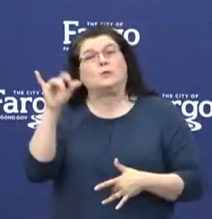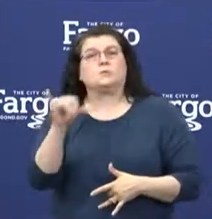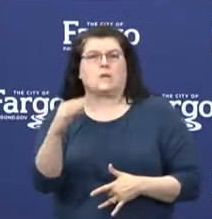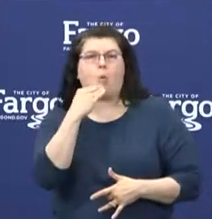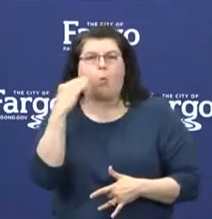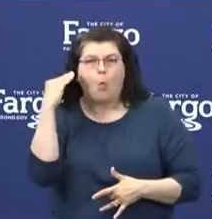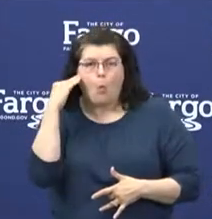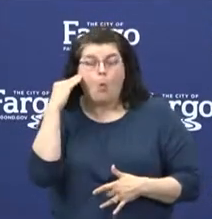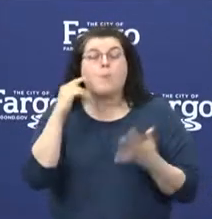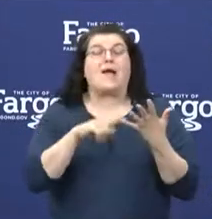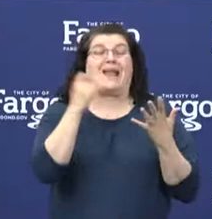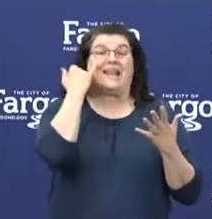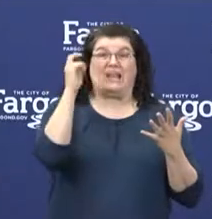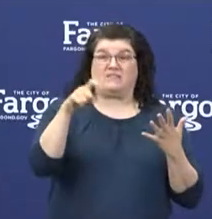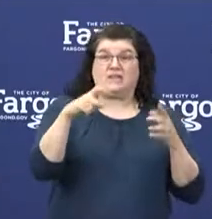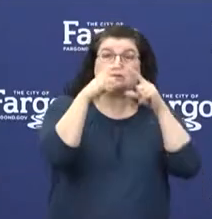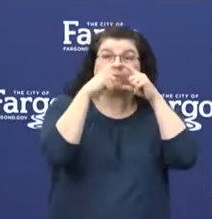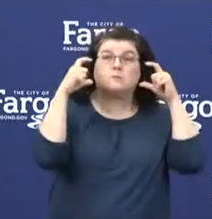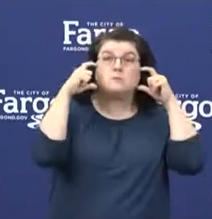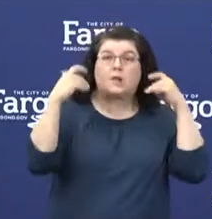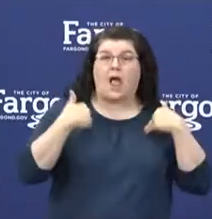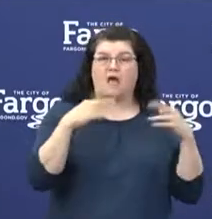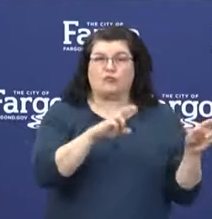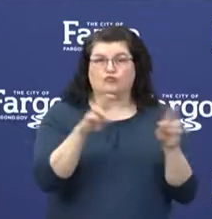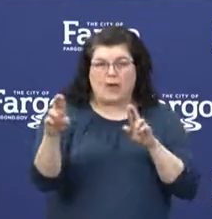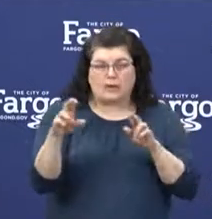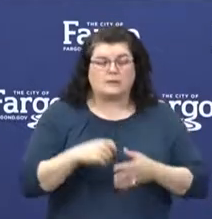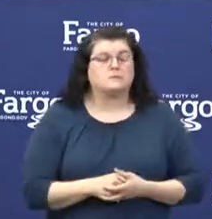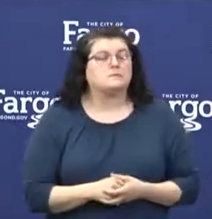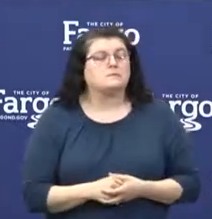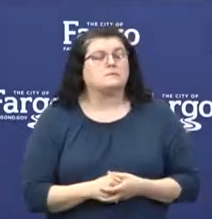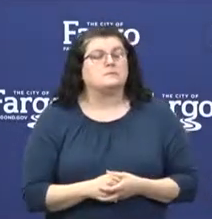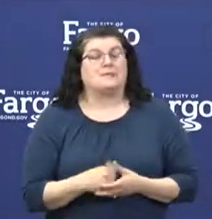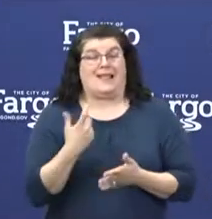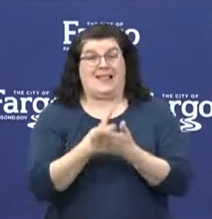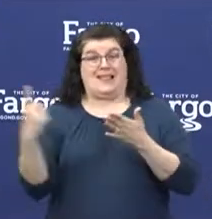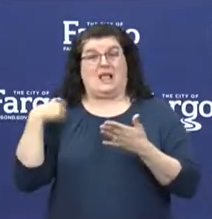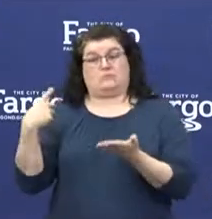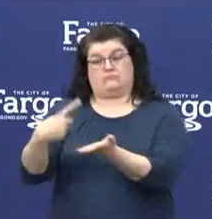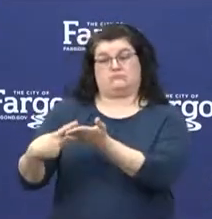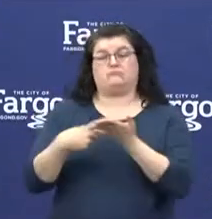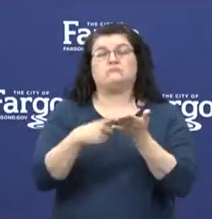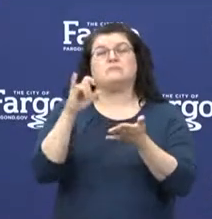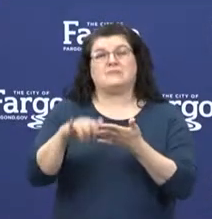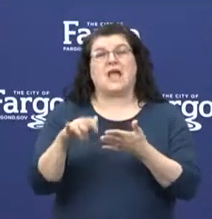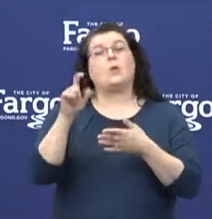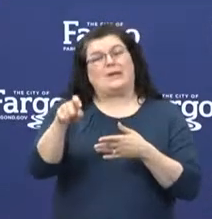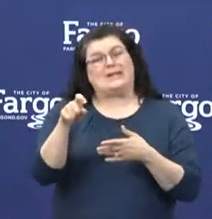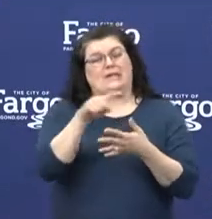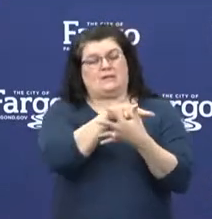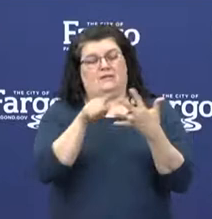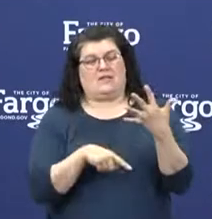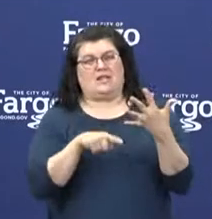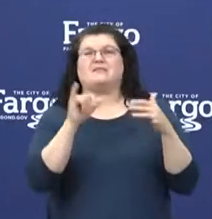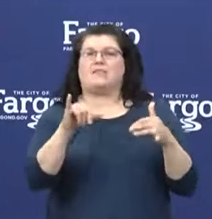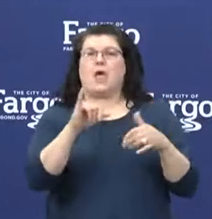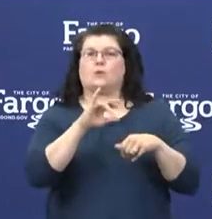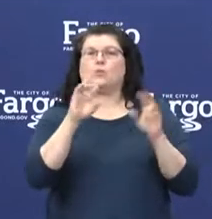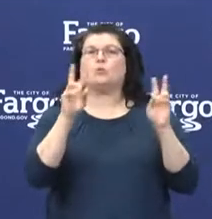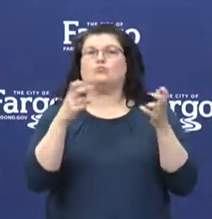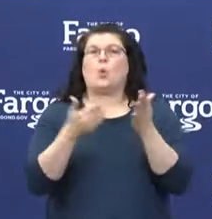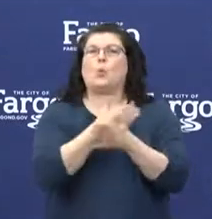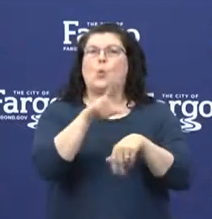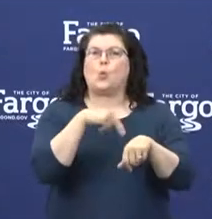ready and available when needed. As I had said last week, these practices need to be our new behavioral norm going forward.